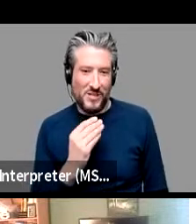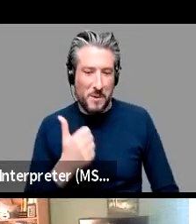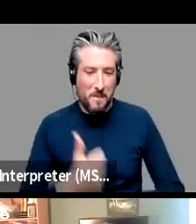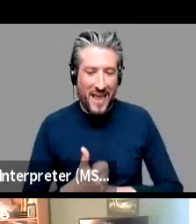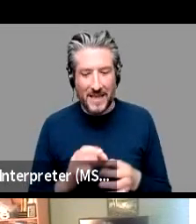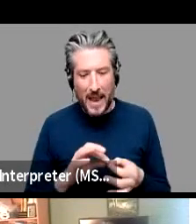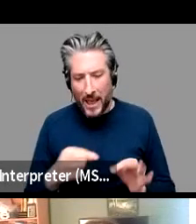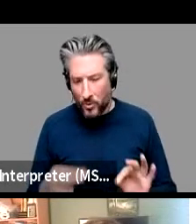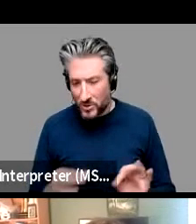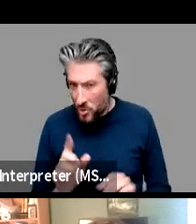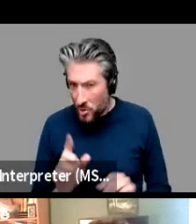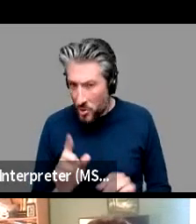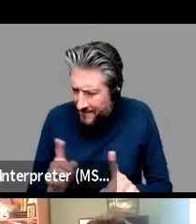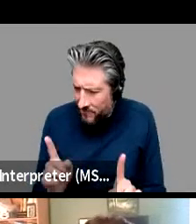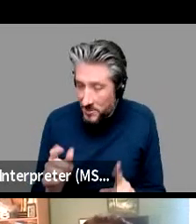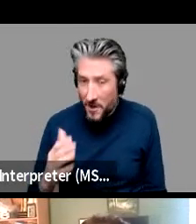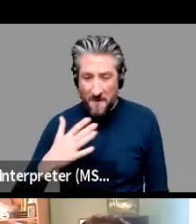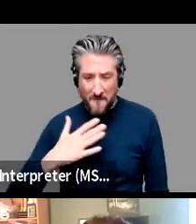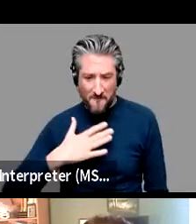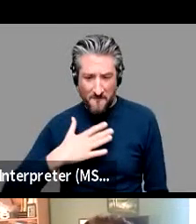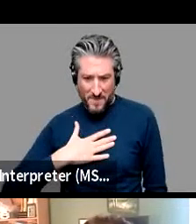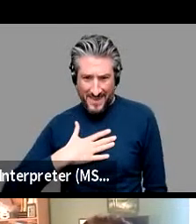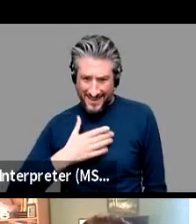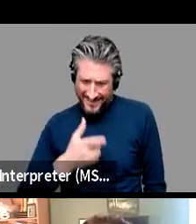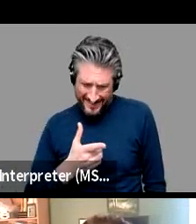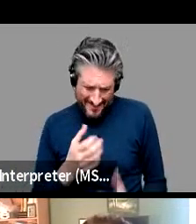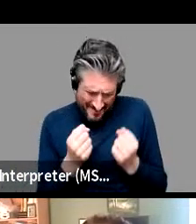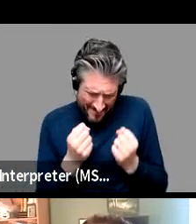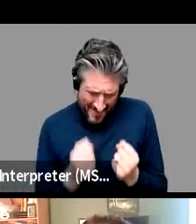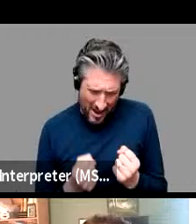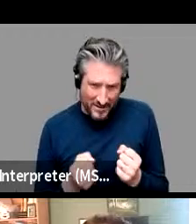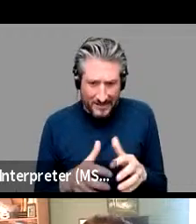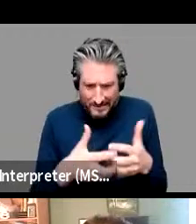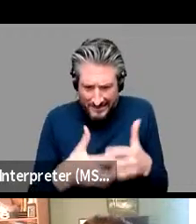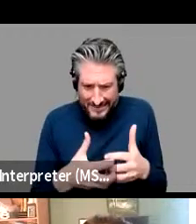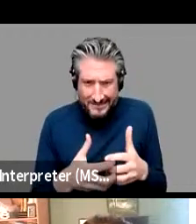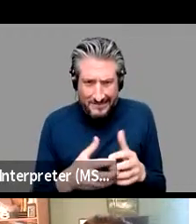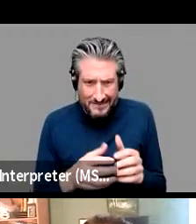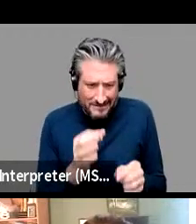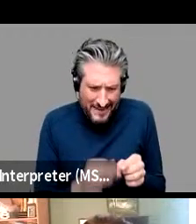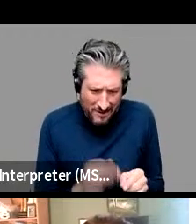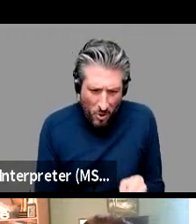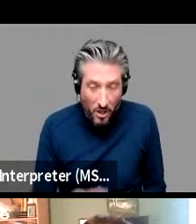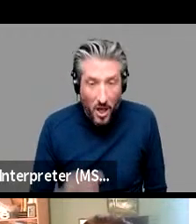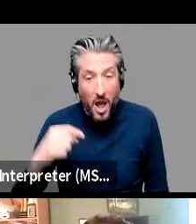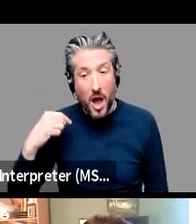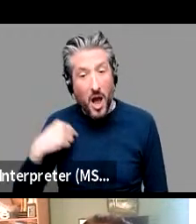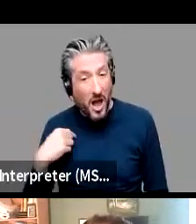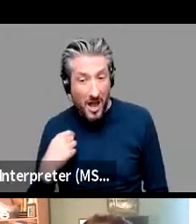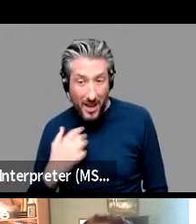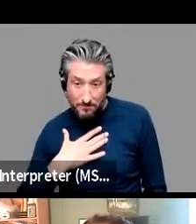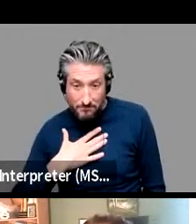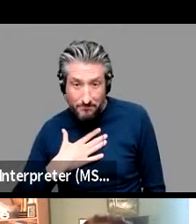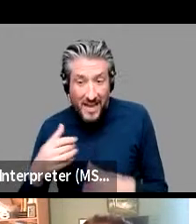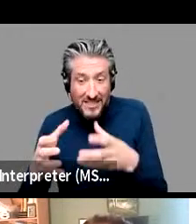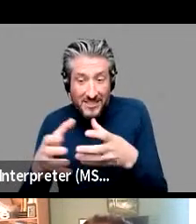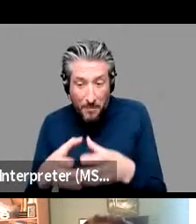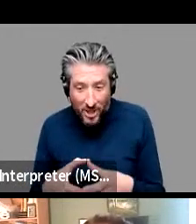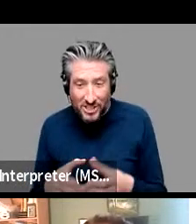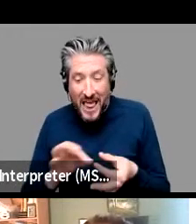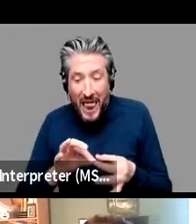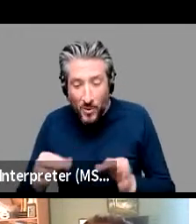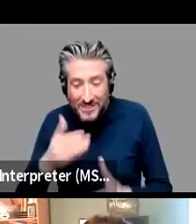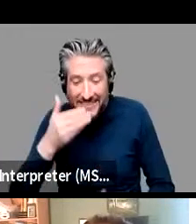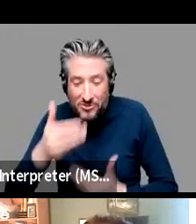me it was far too technical i'm a typologist um and a descriptive linguist so but i was well you're you're